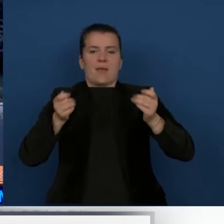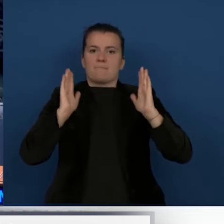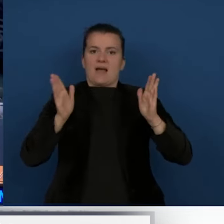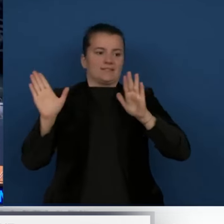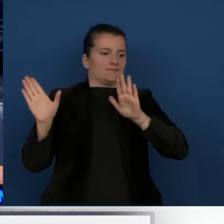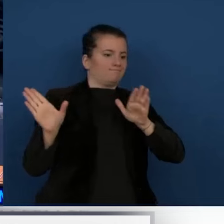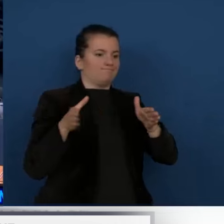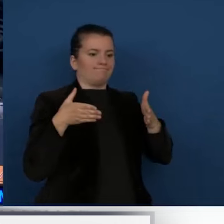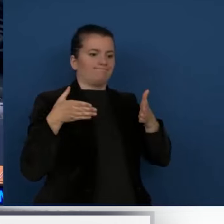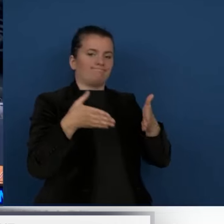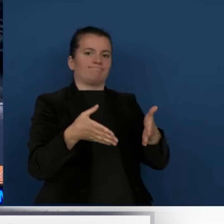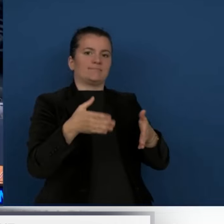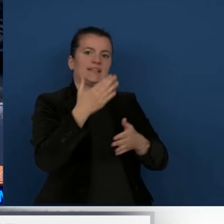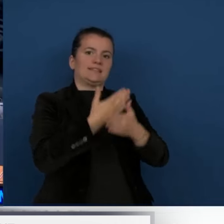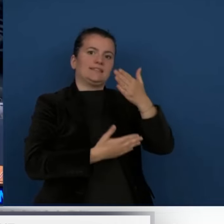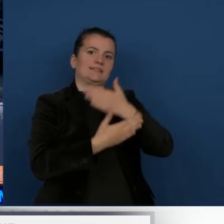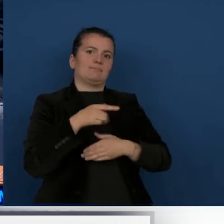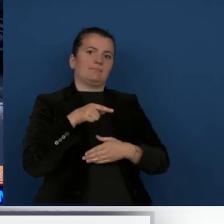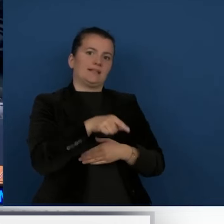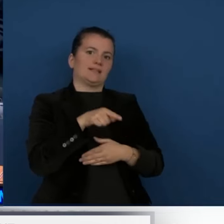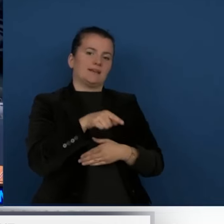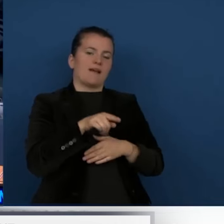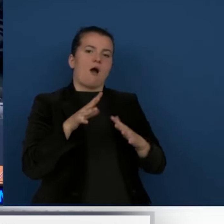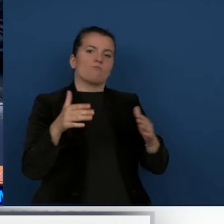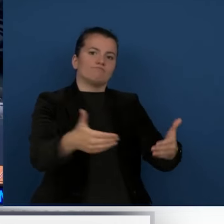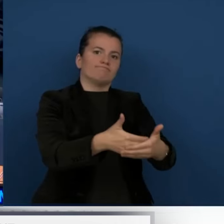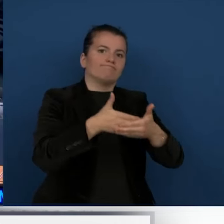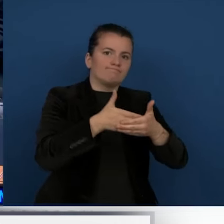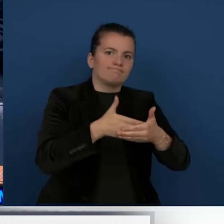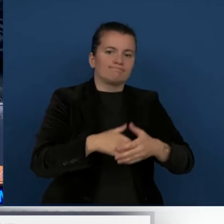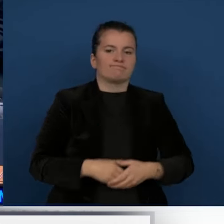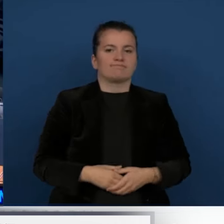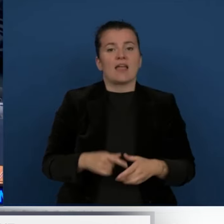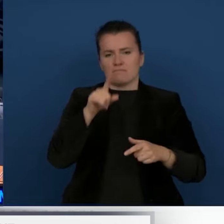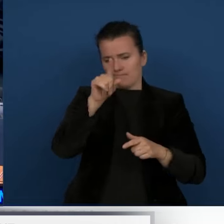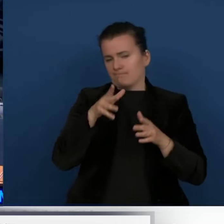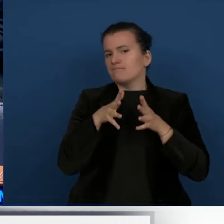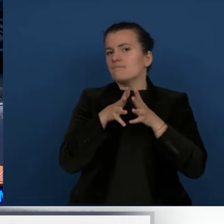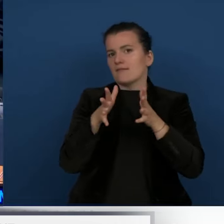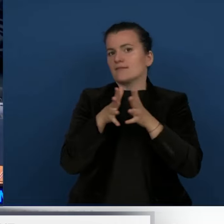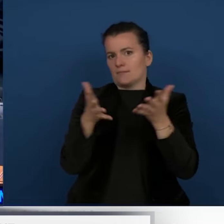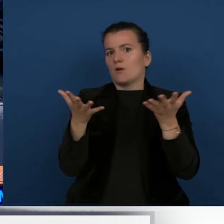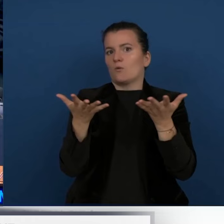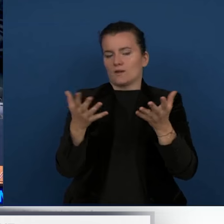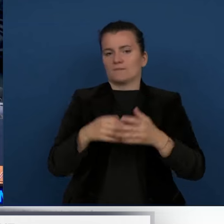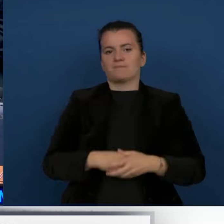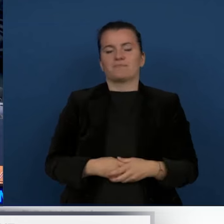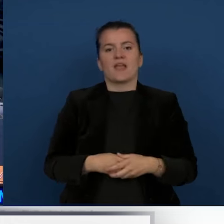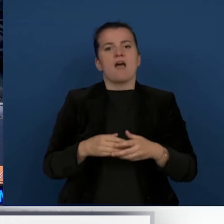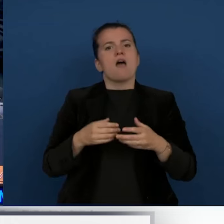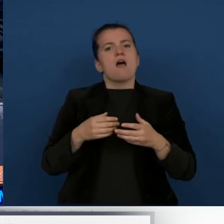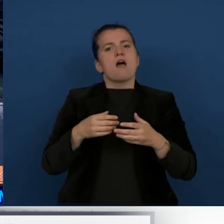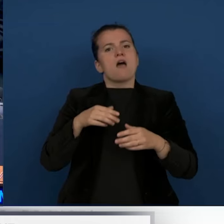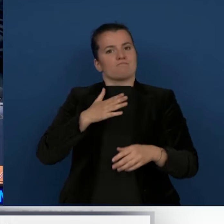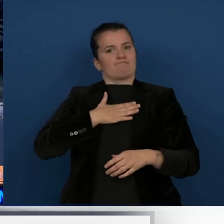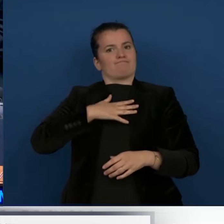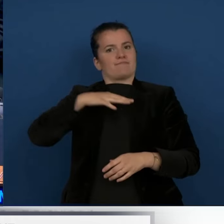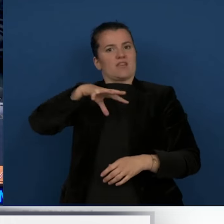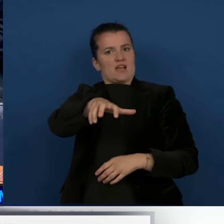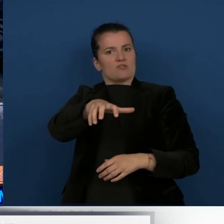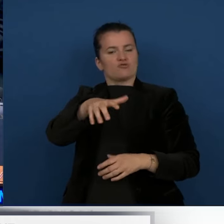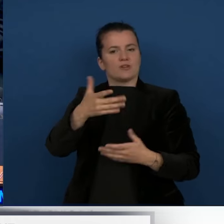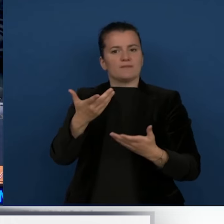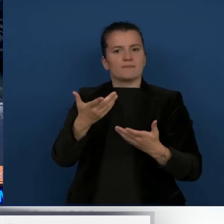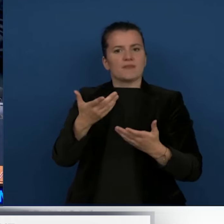with you the story of Guyana. Guyana's National Commission on Disability holds a permanent seat on the National Disaster